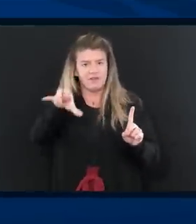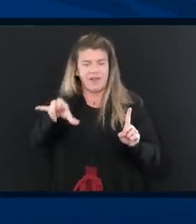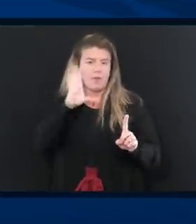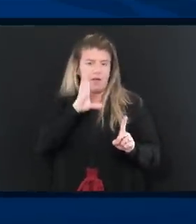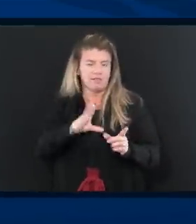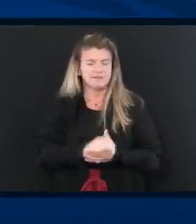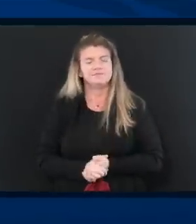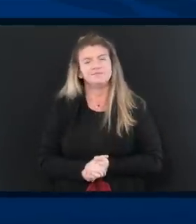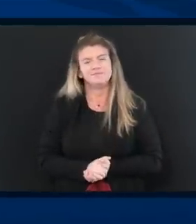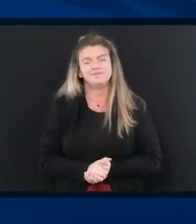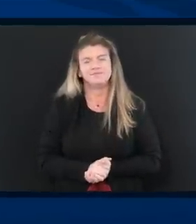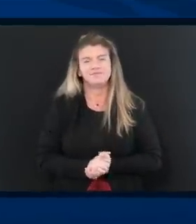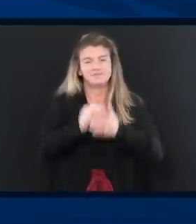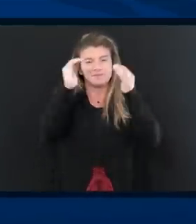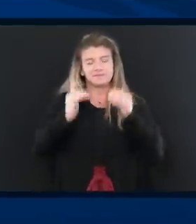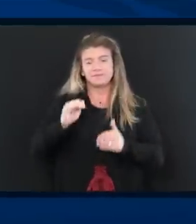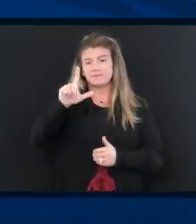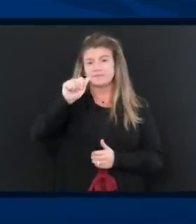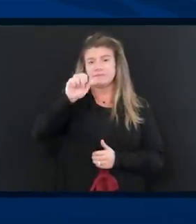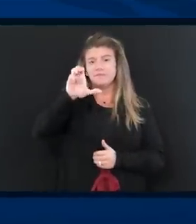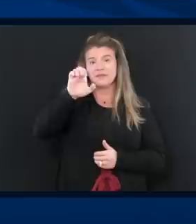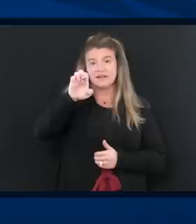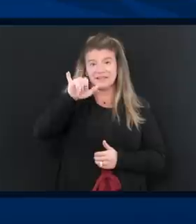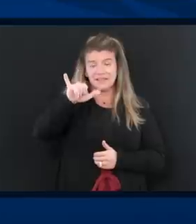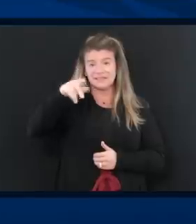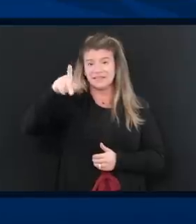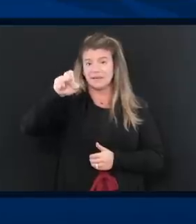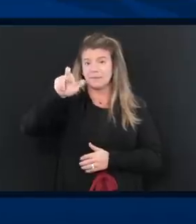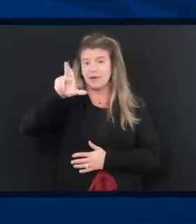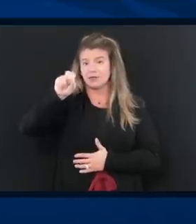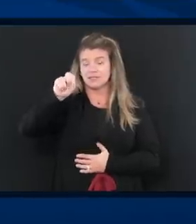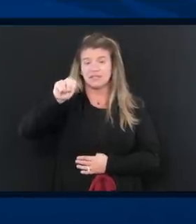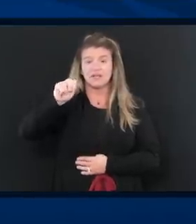All right. Thank you, Tori. Next to Lacey Pearson with the Charleston Gazette mail.